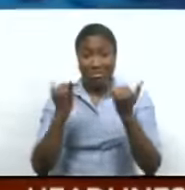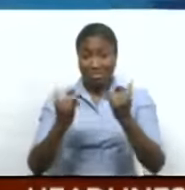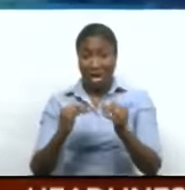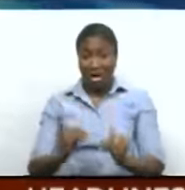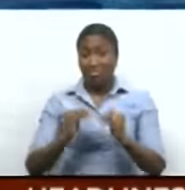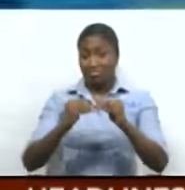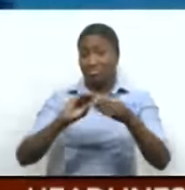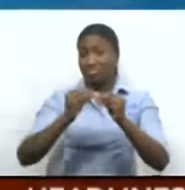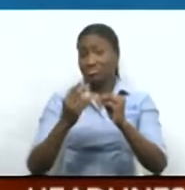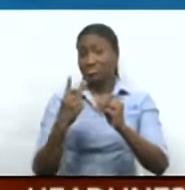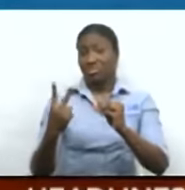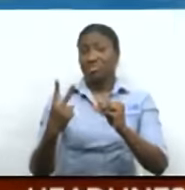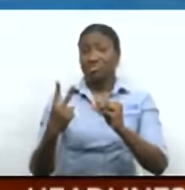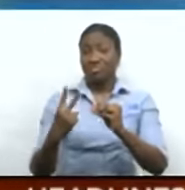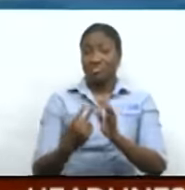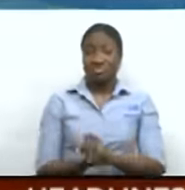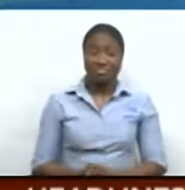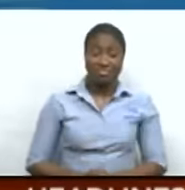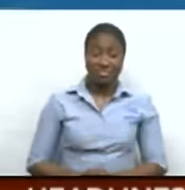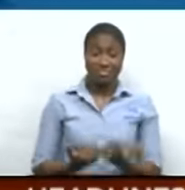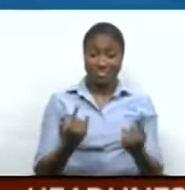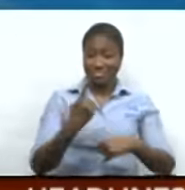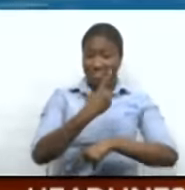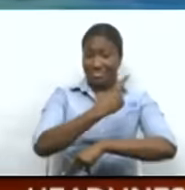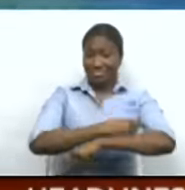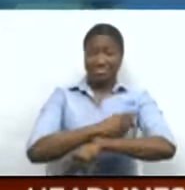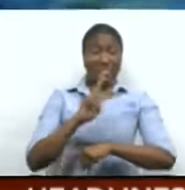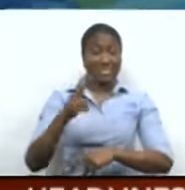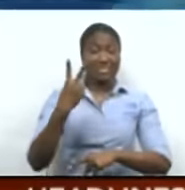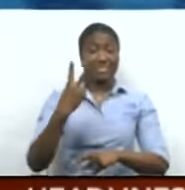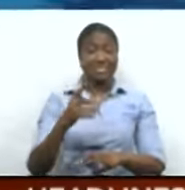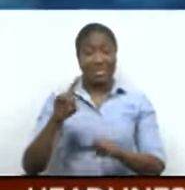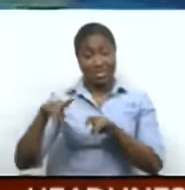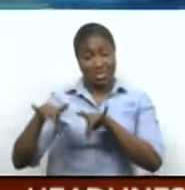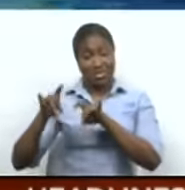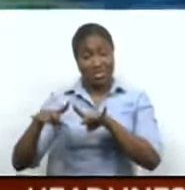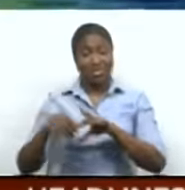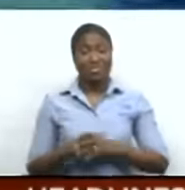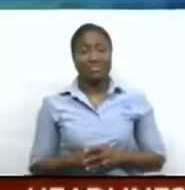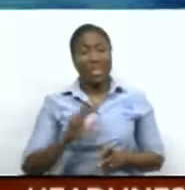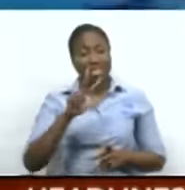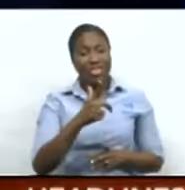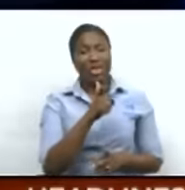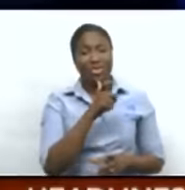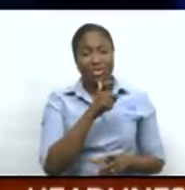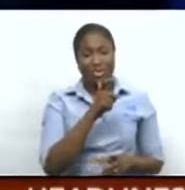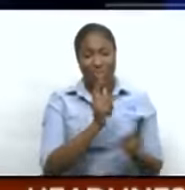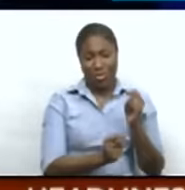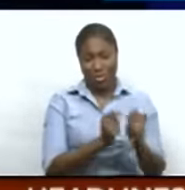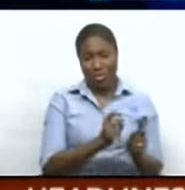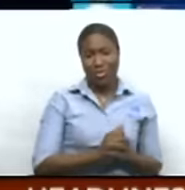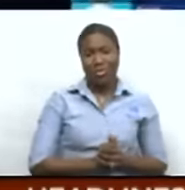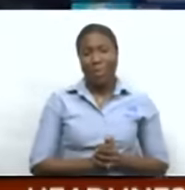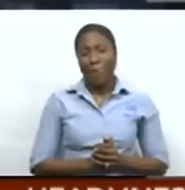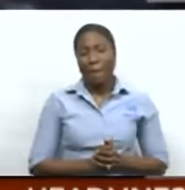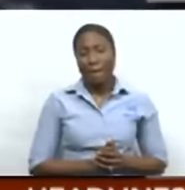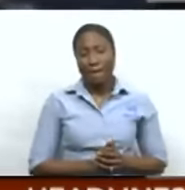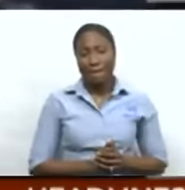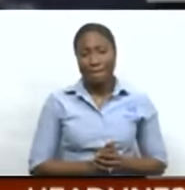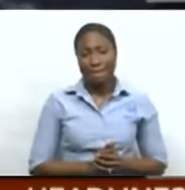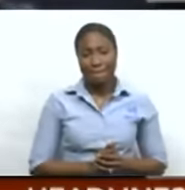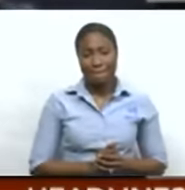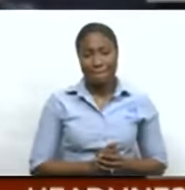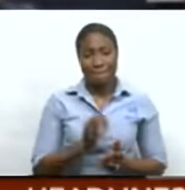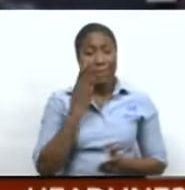through by virtue of a swim-off earlier today. And he gets second place. There goes Dylan Carter. This